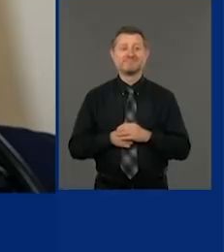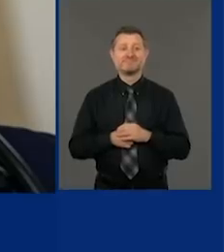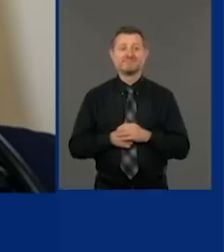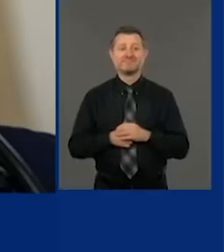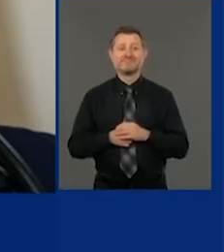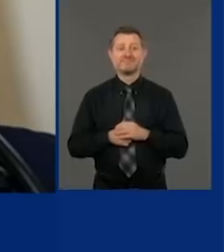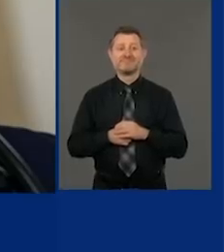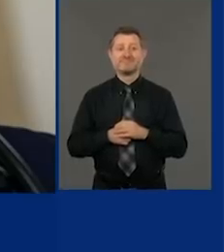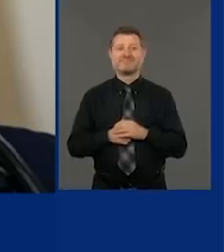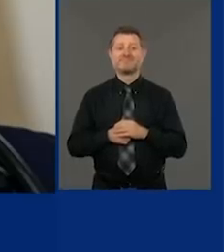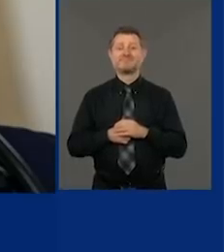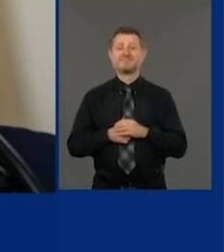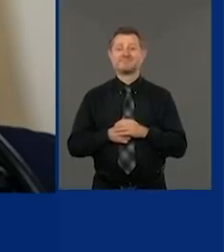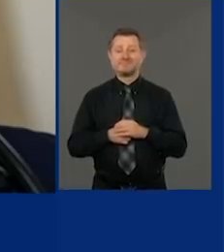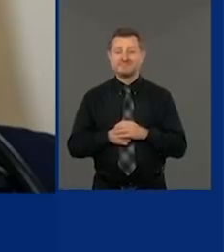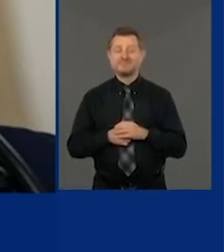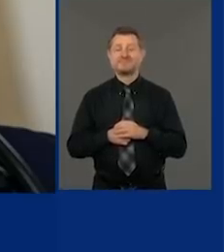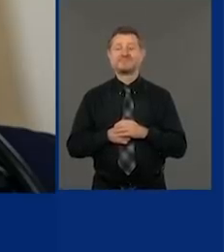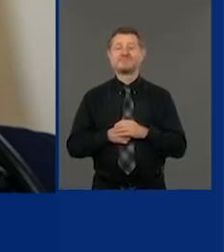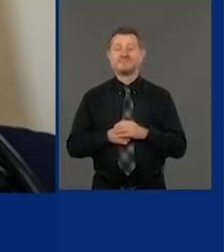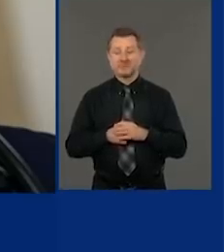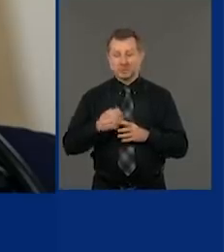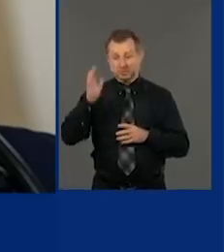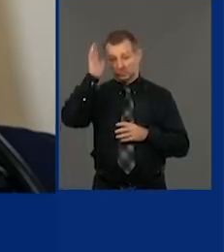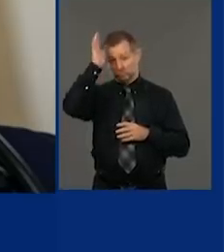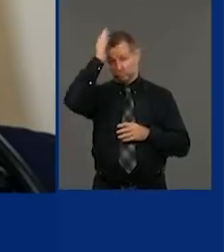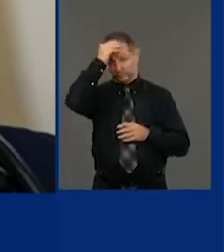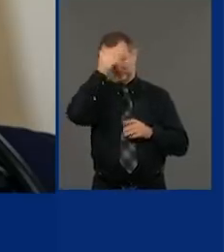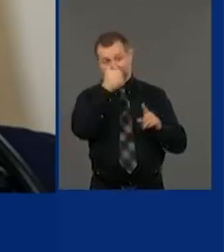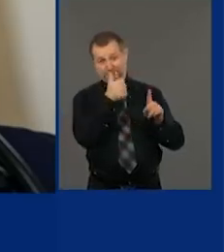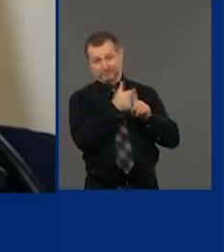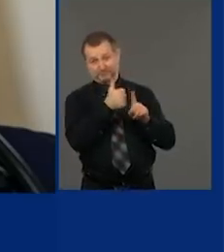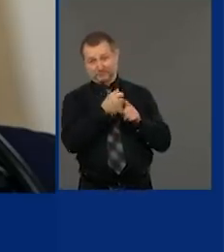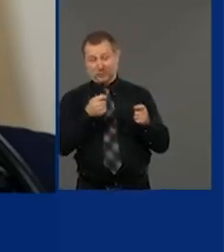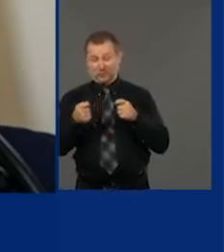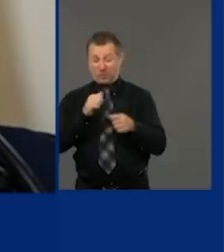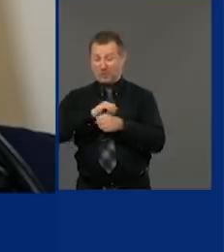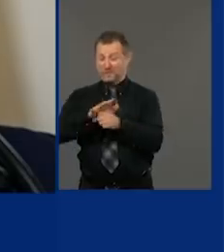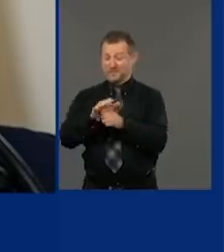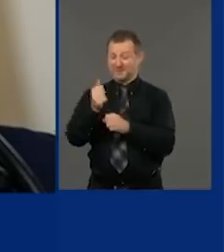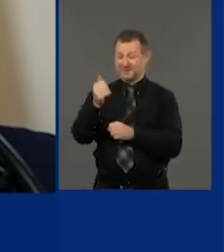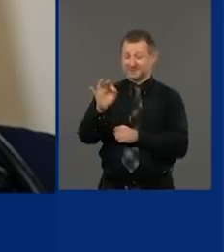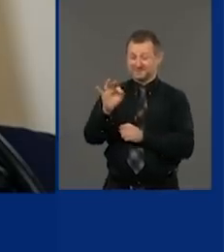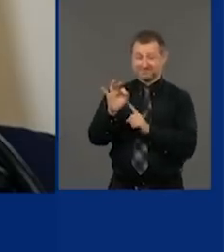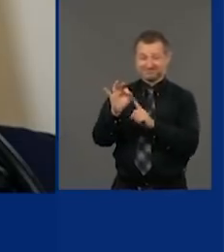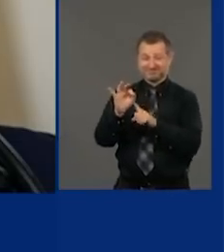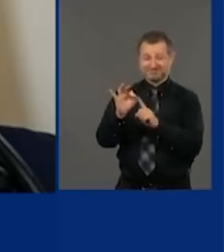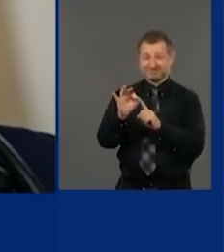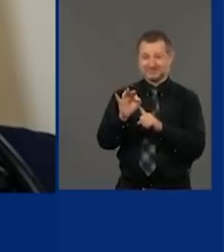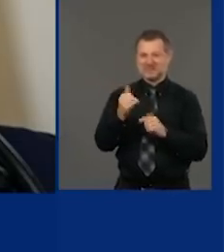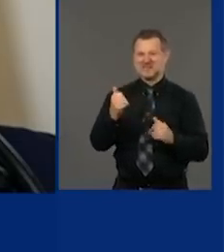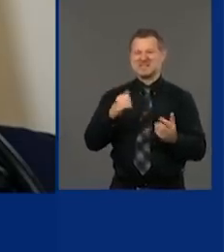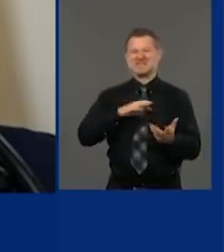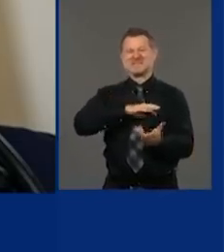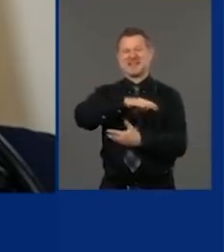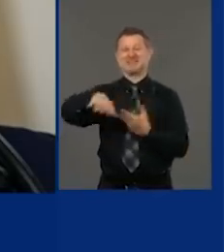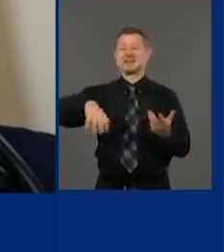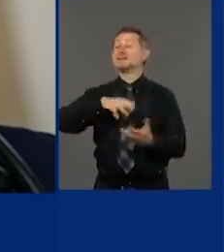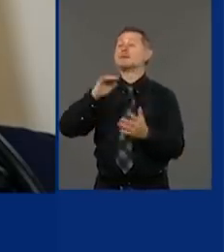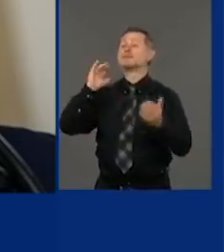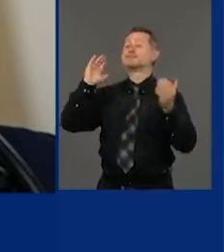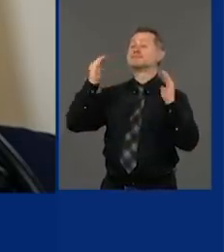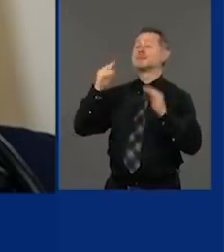Trump's COVID scandal makes what Nixon